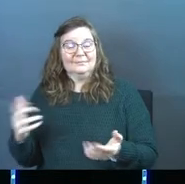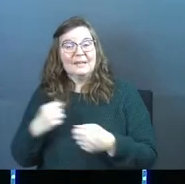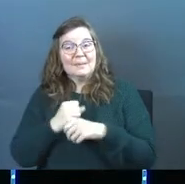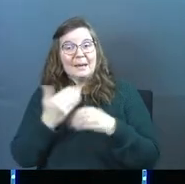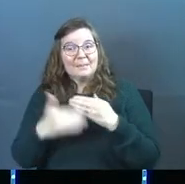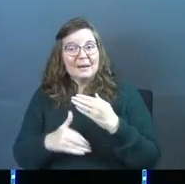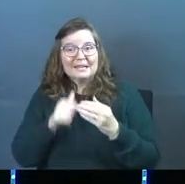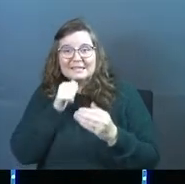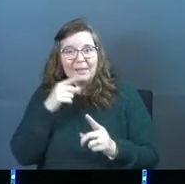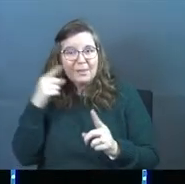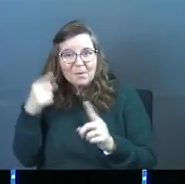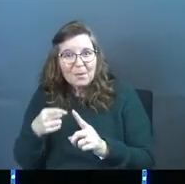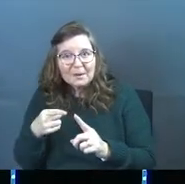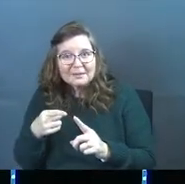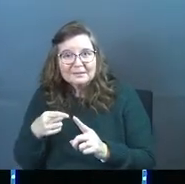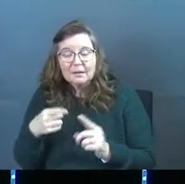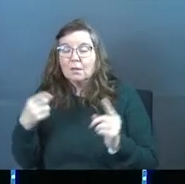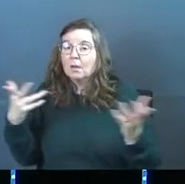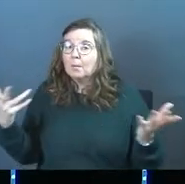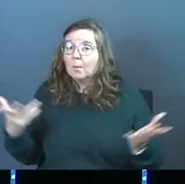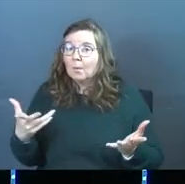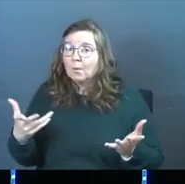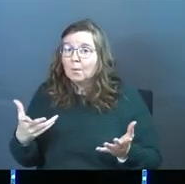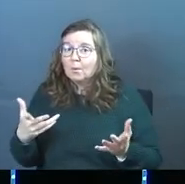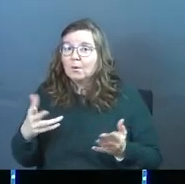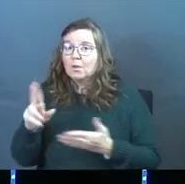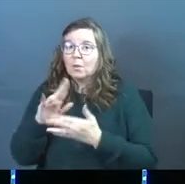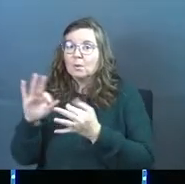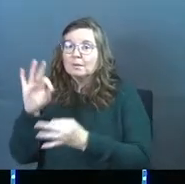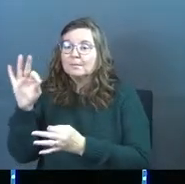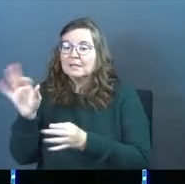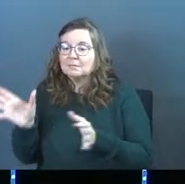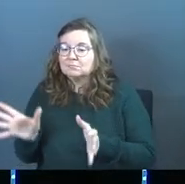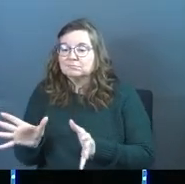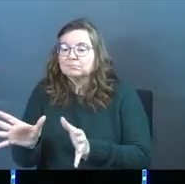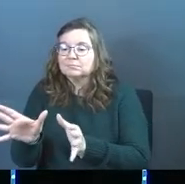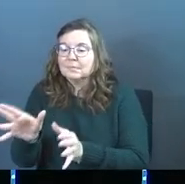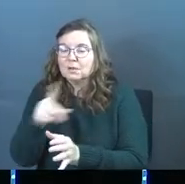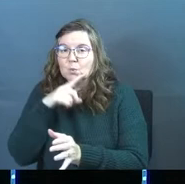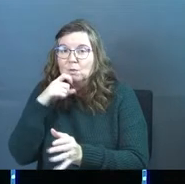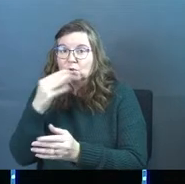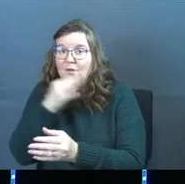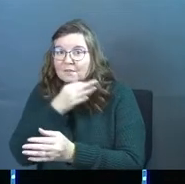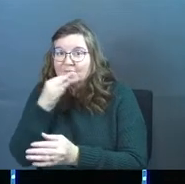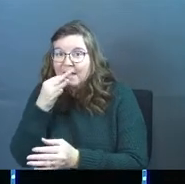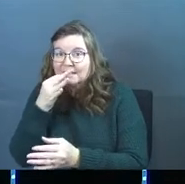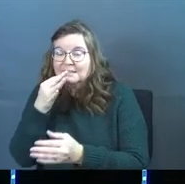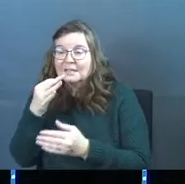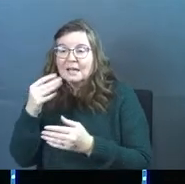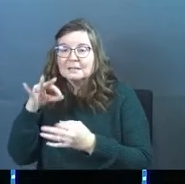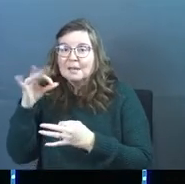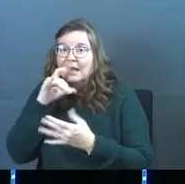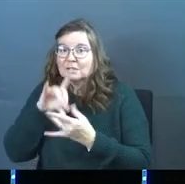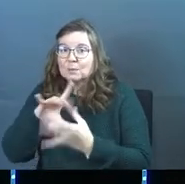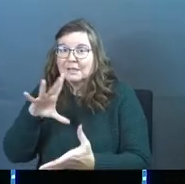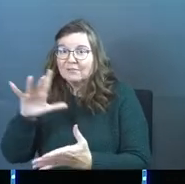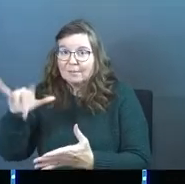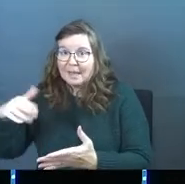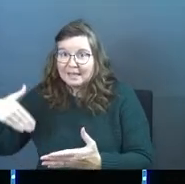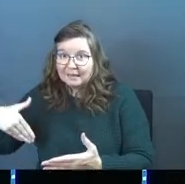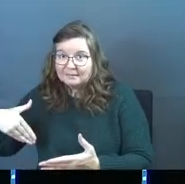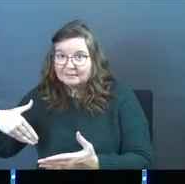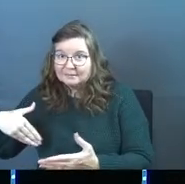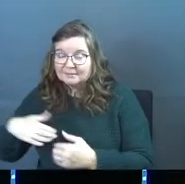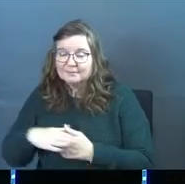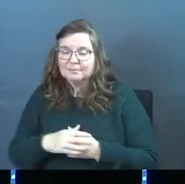Making bread isn't the point. The point is, the Holy Spirit drove him into the wilderness to fast, and the Spirit has not released him from that